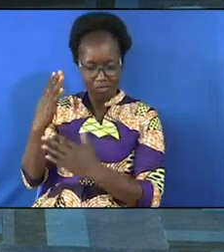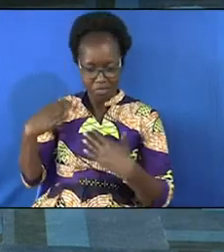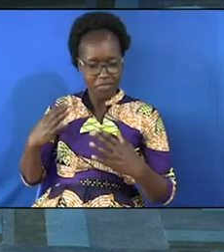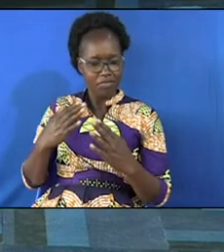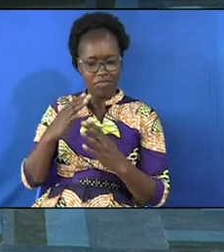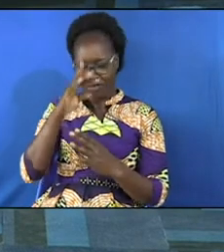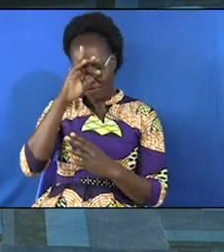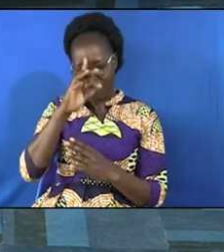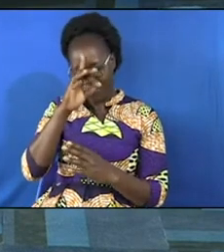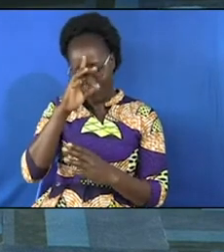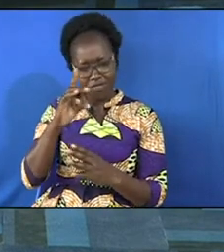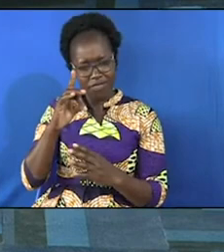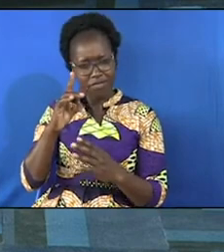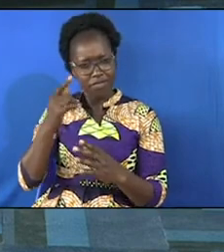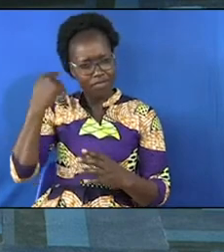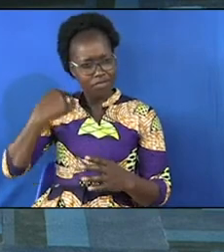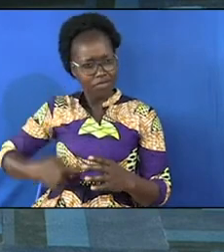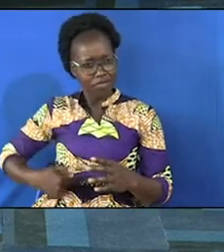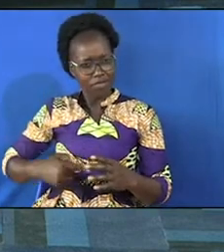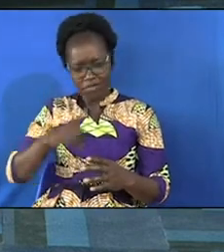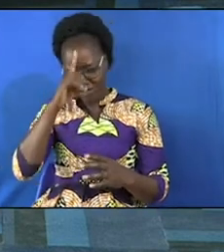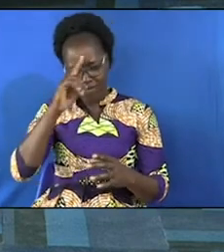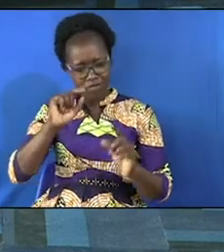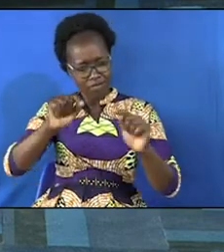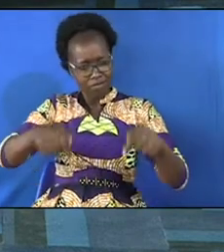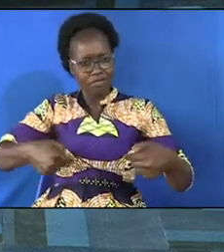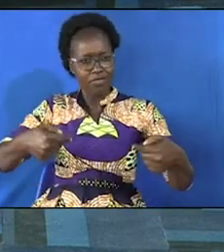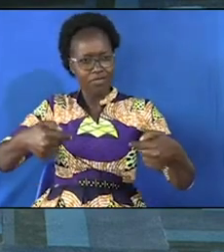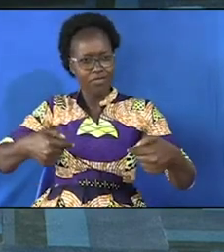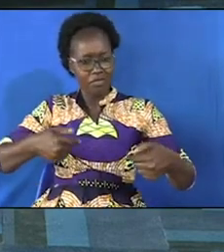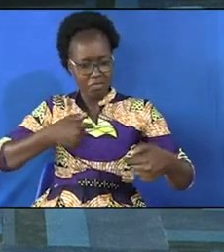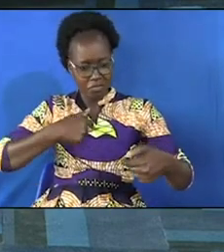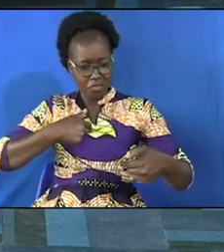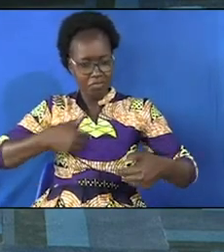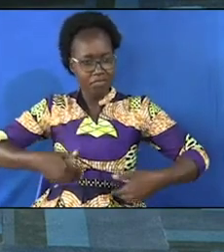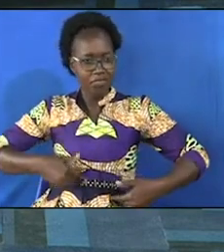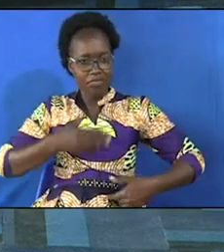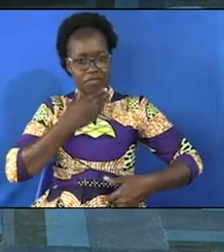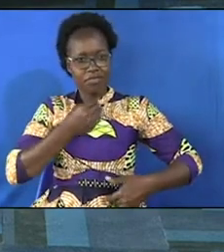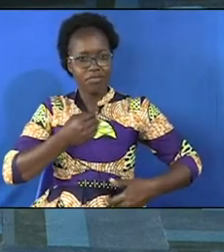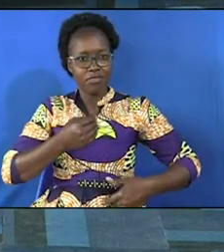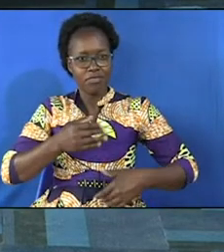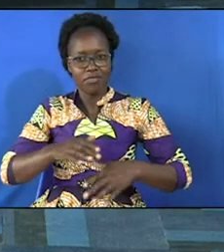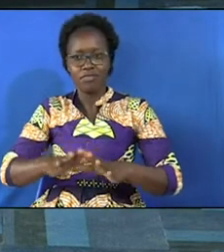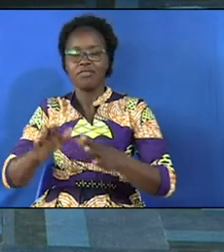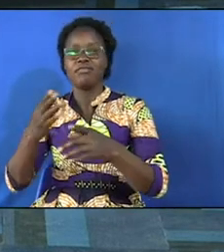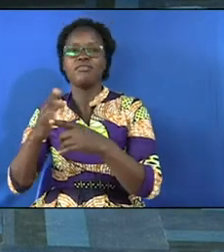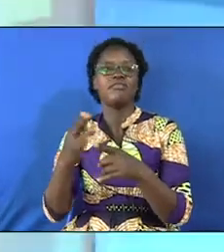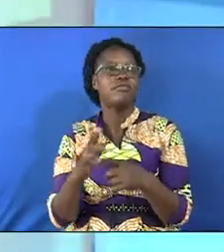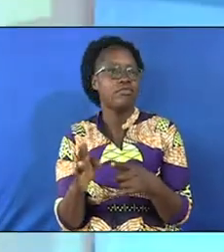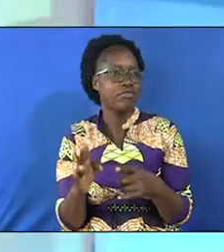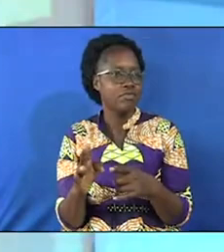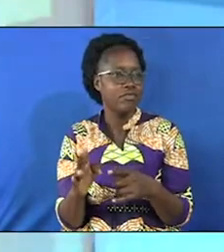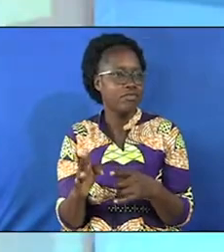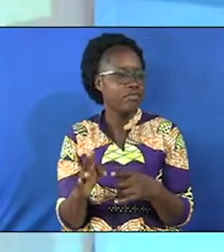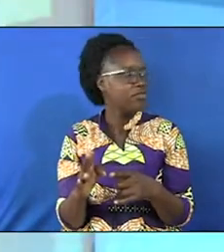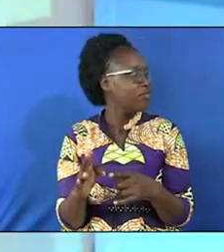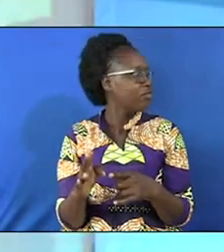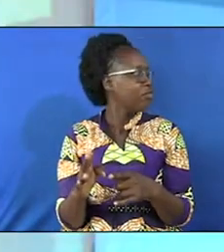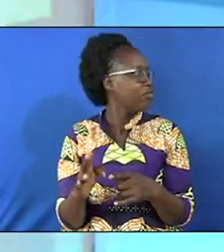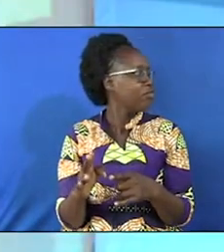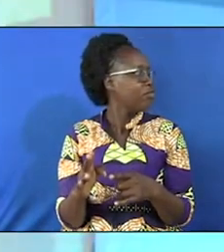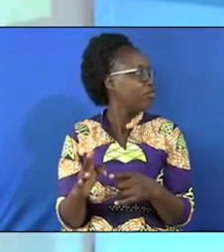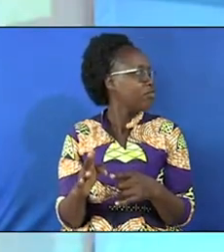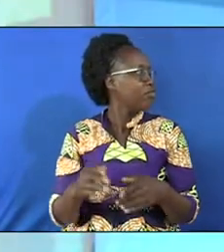attire and serious shoe now I'm a young man who was just left from four so